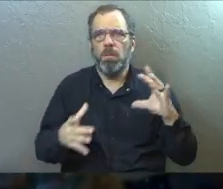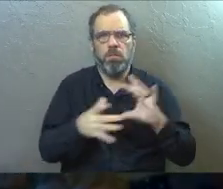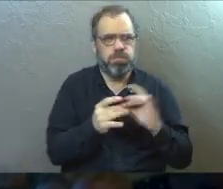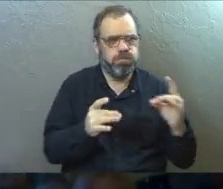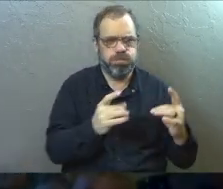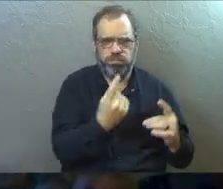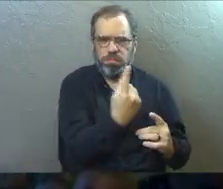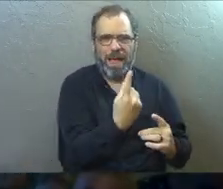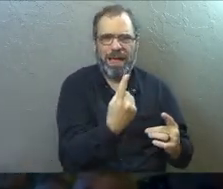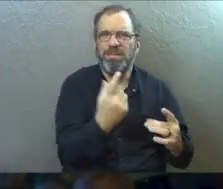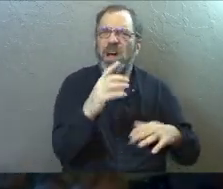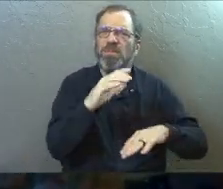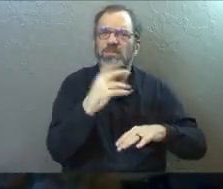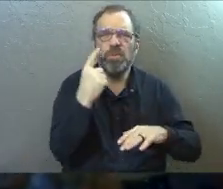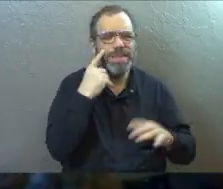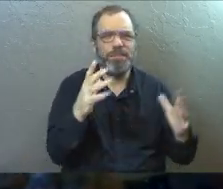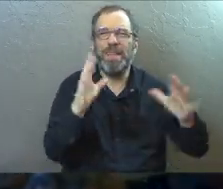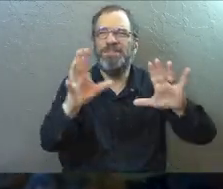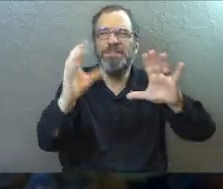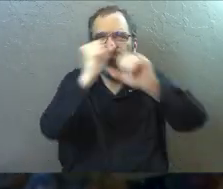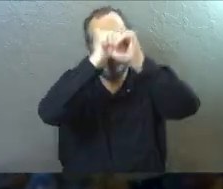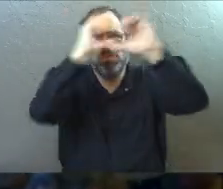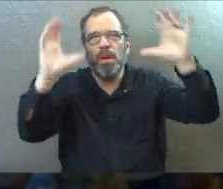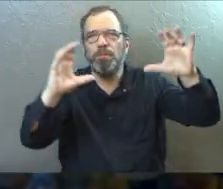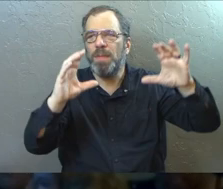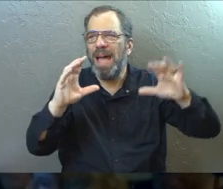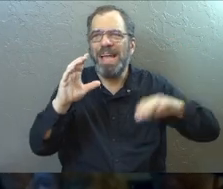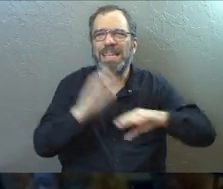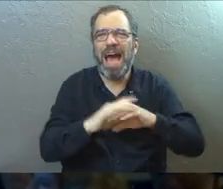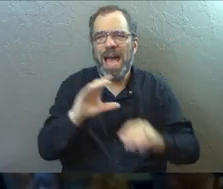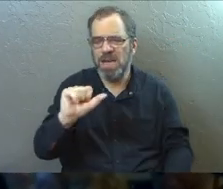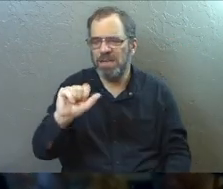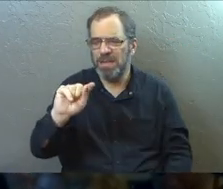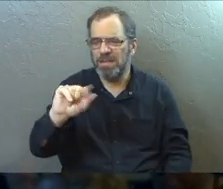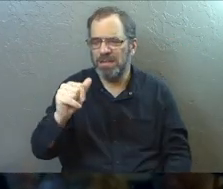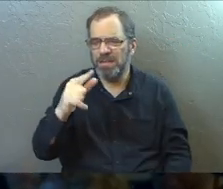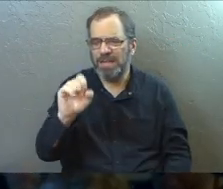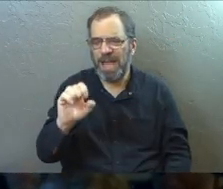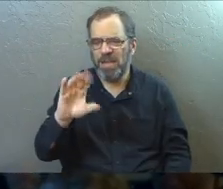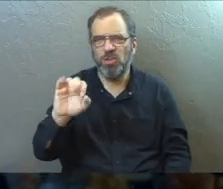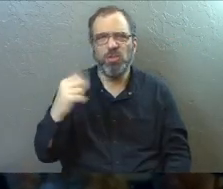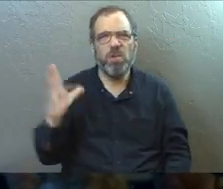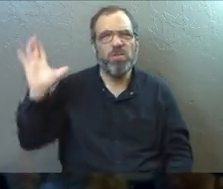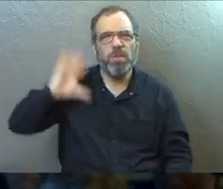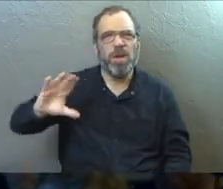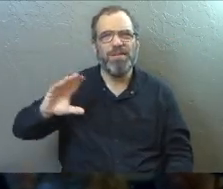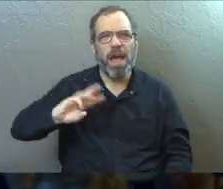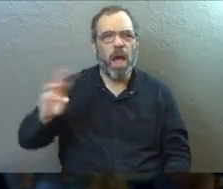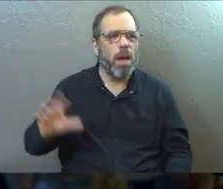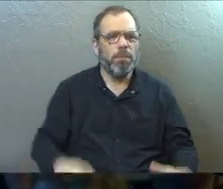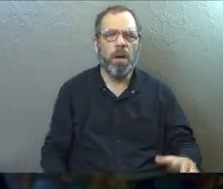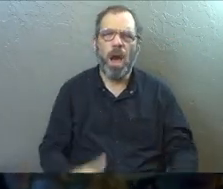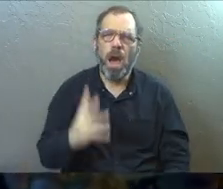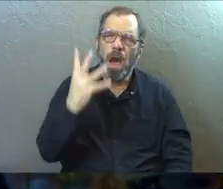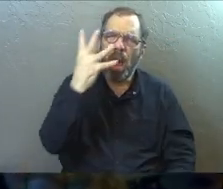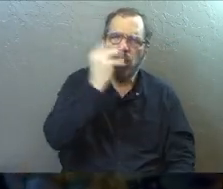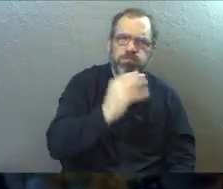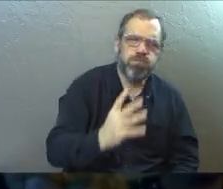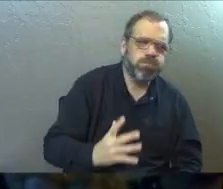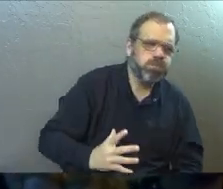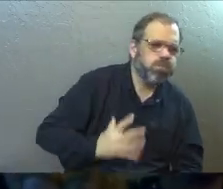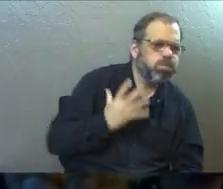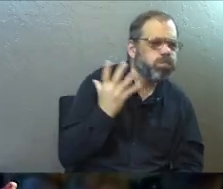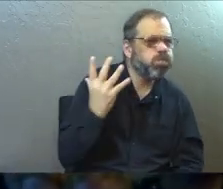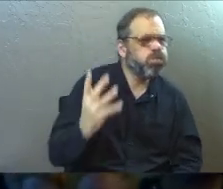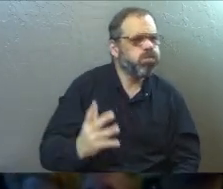entourage is the way that you've got to see that. That carriage, think like a stagecoach, but beautiful and luxurious.